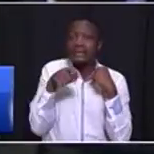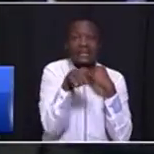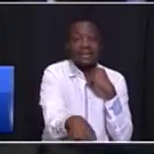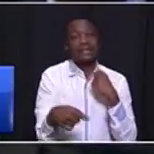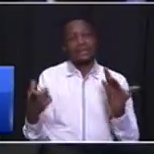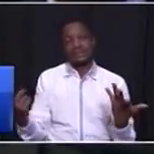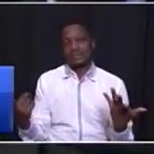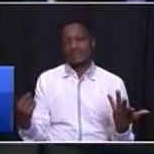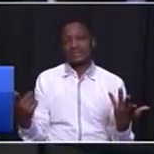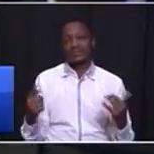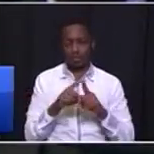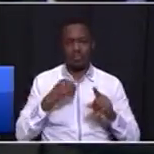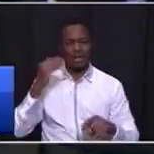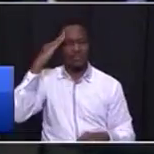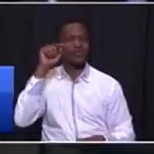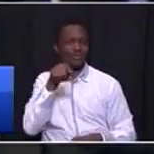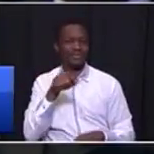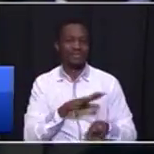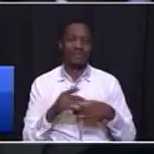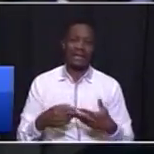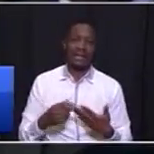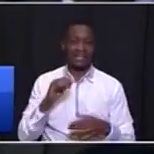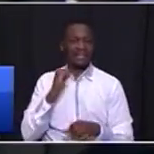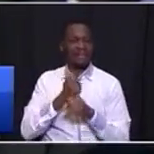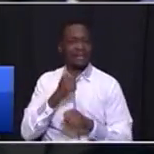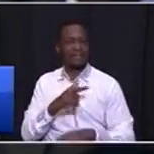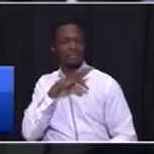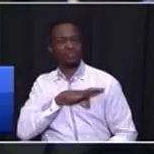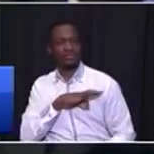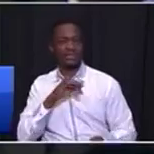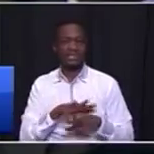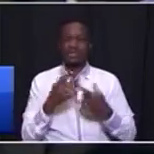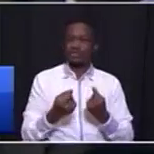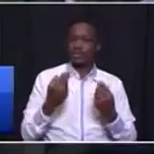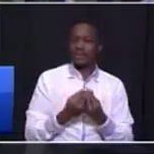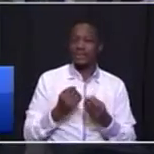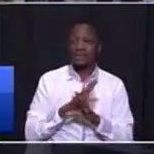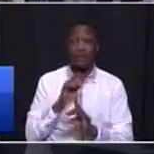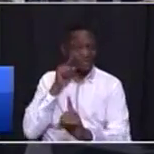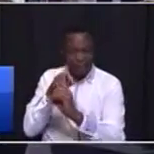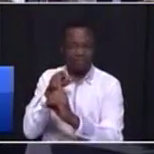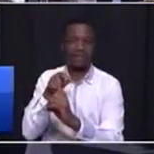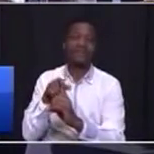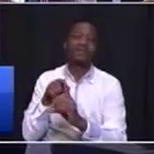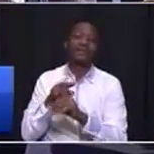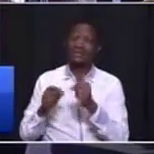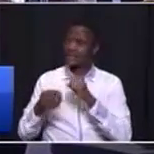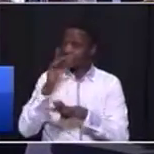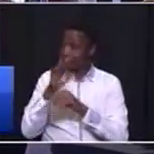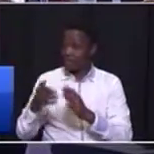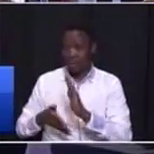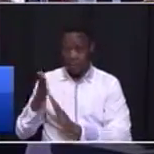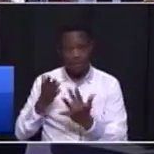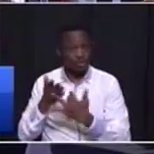stuff and then they enrich themselves and they end up doing things. We are going for them. Some of them are going through